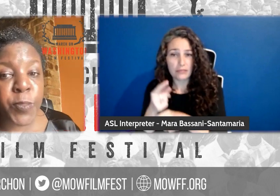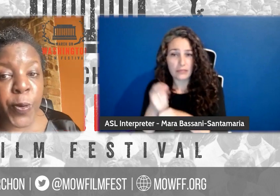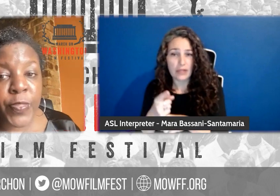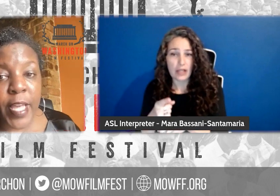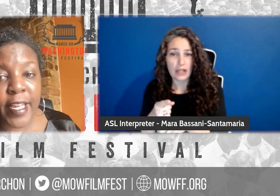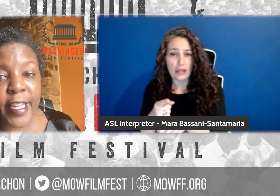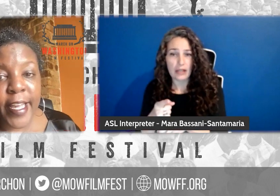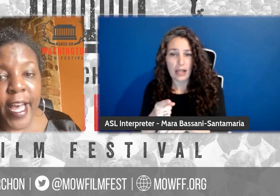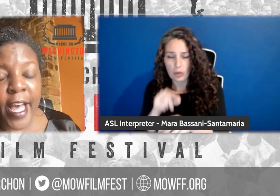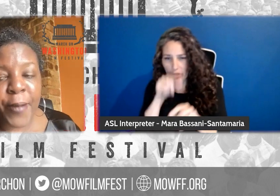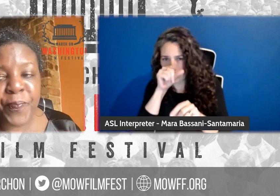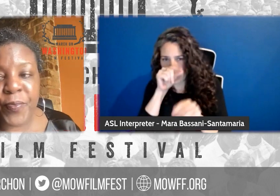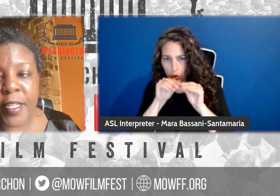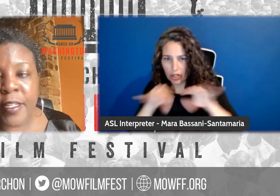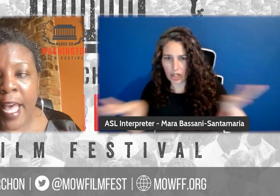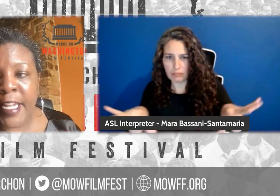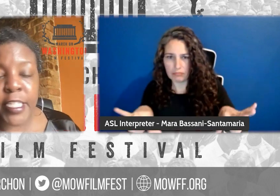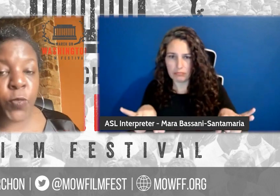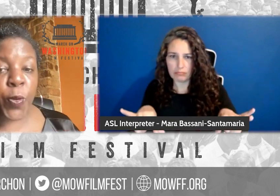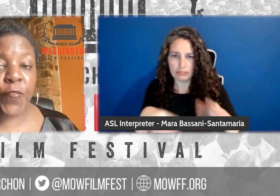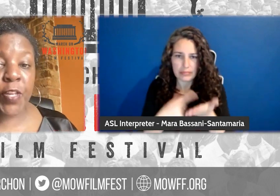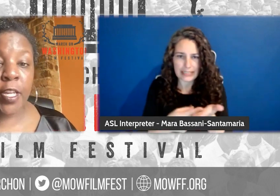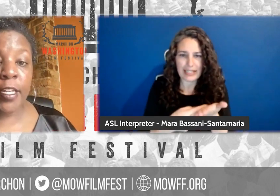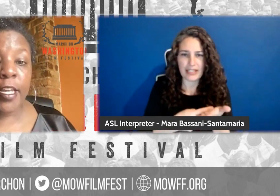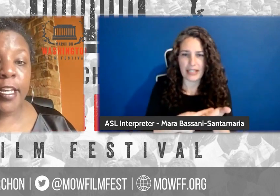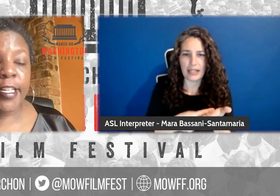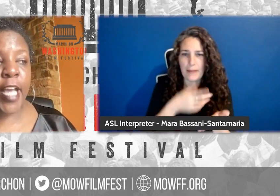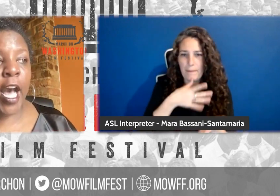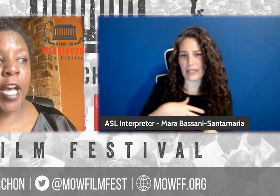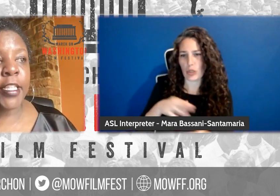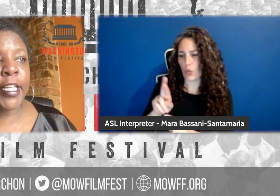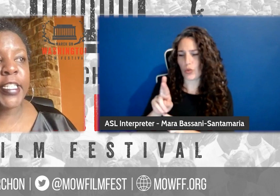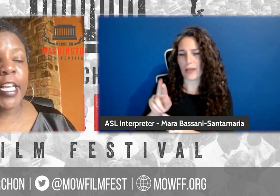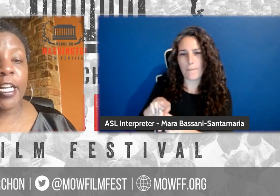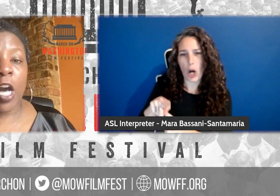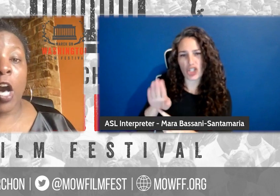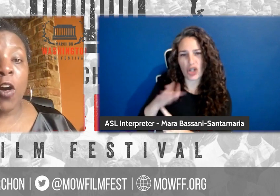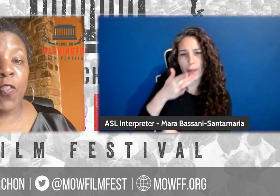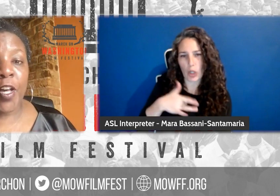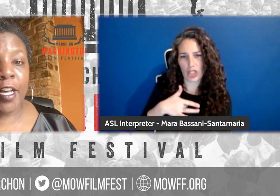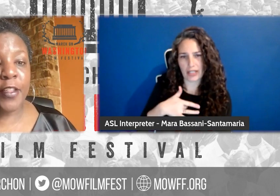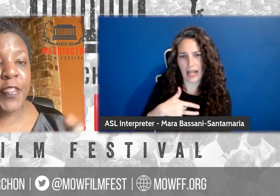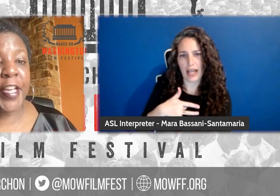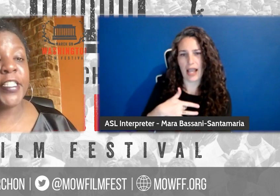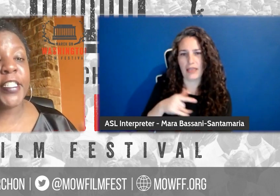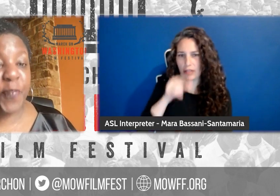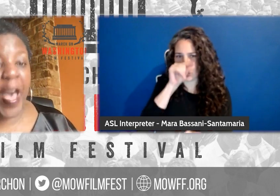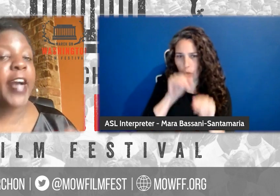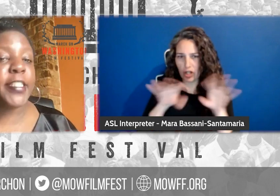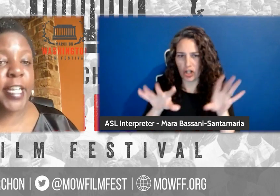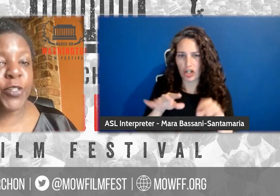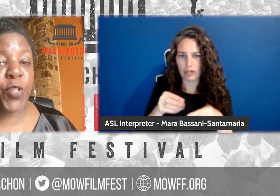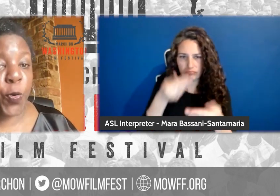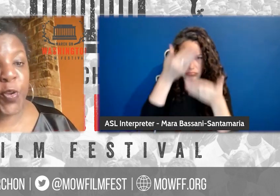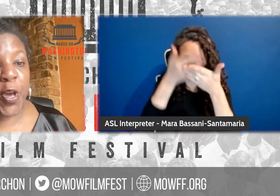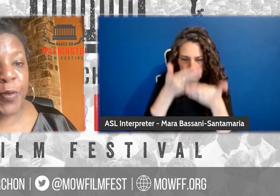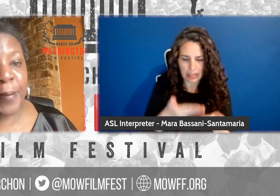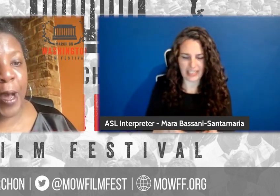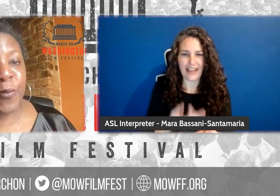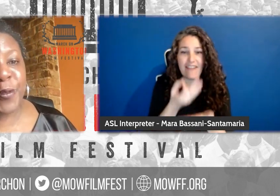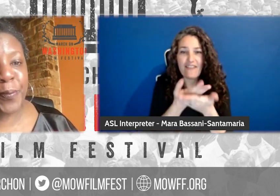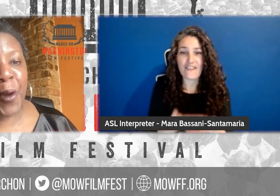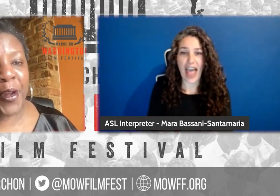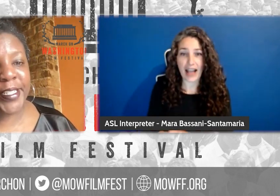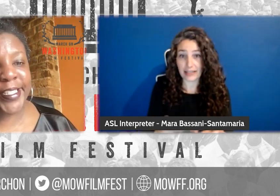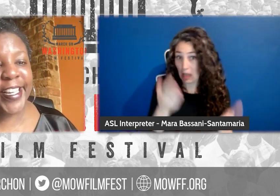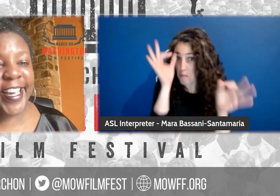Rosa Parks's birthday. Um, and it's a Twitter feed, uh, listing all the things, the facts that you don't know